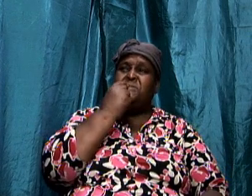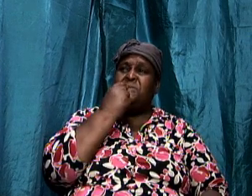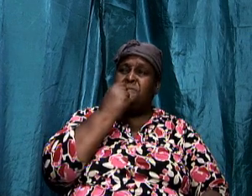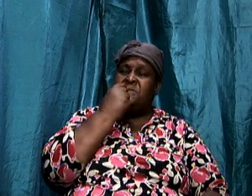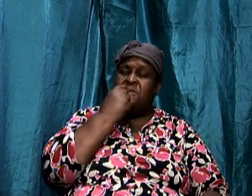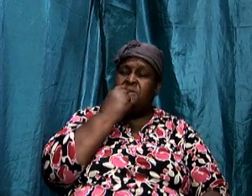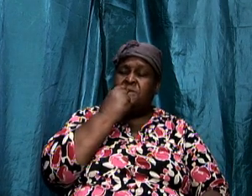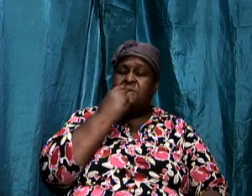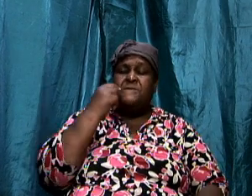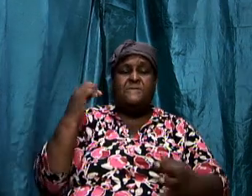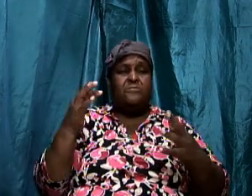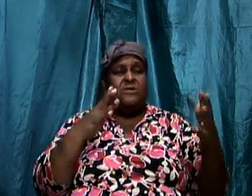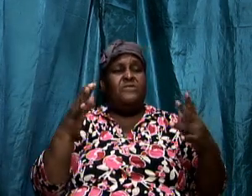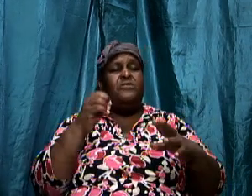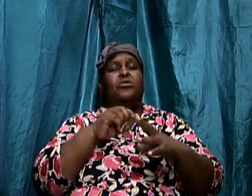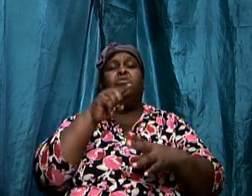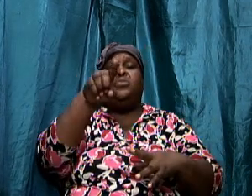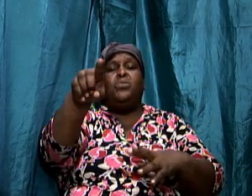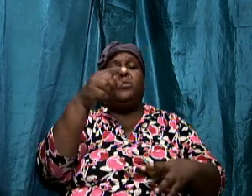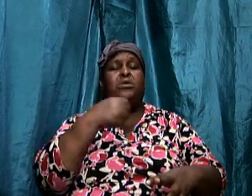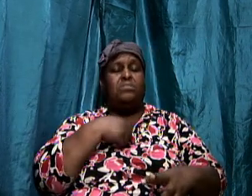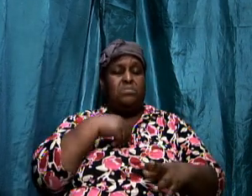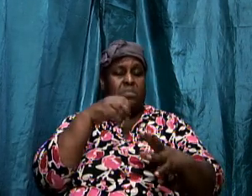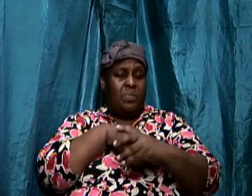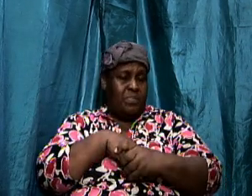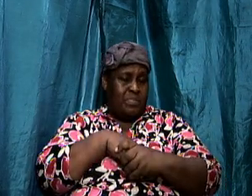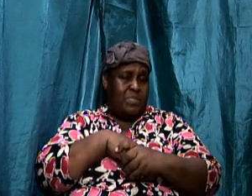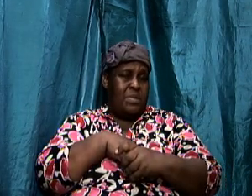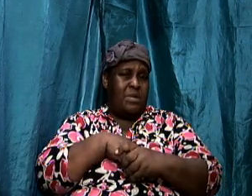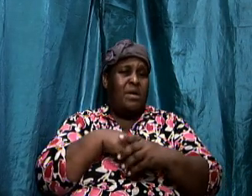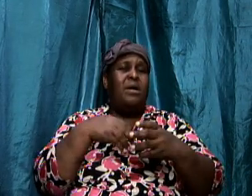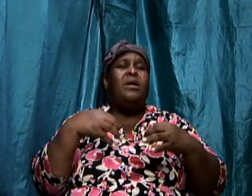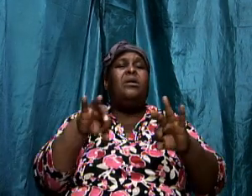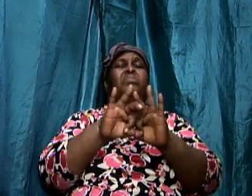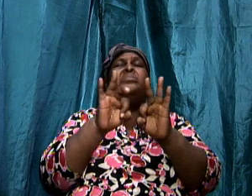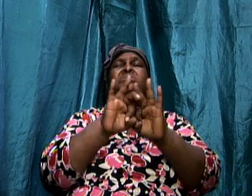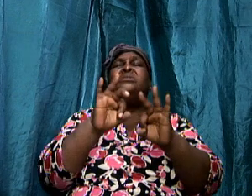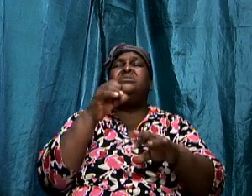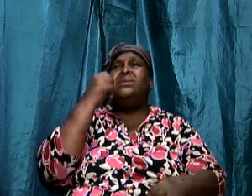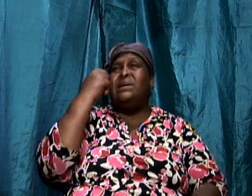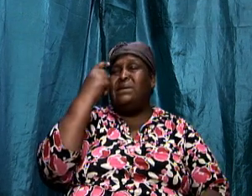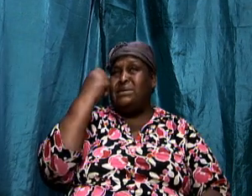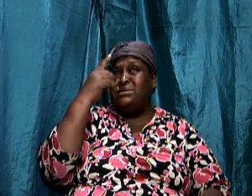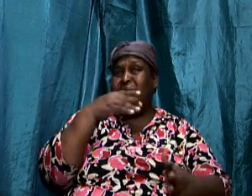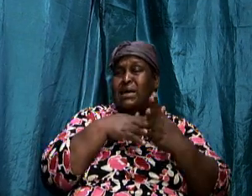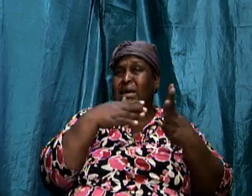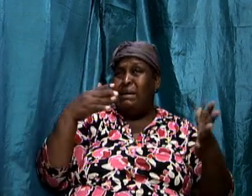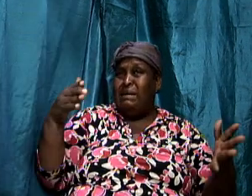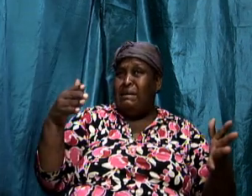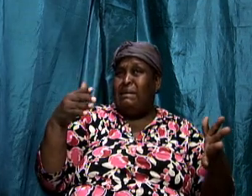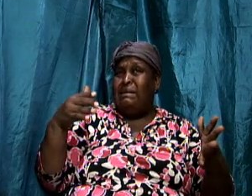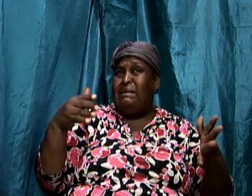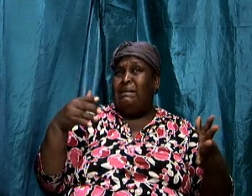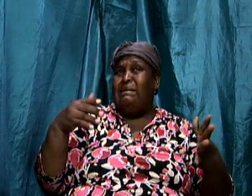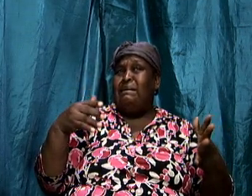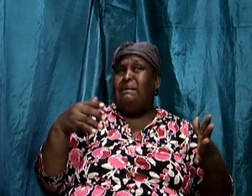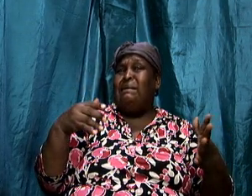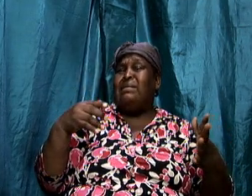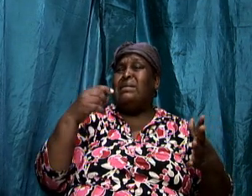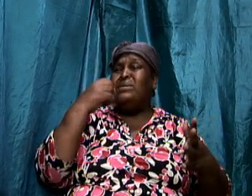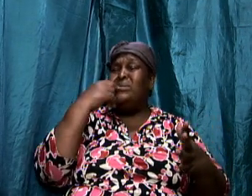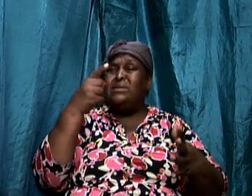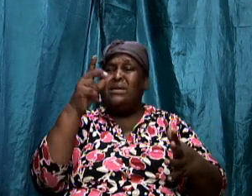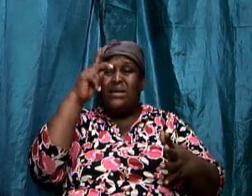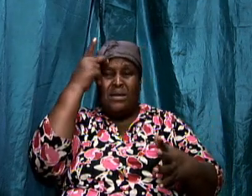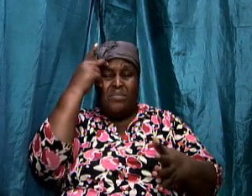warfare that you and i are in it is important to understand it against that illustration that paul give because if he